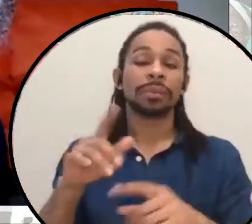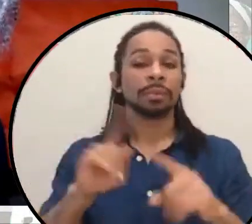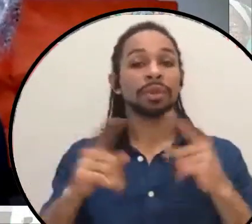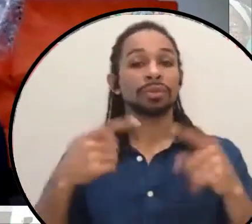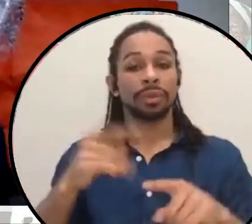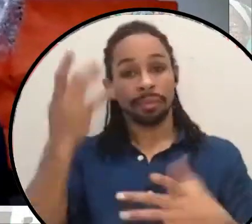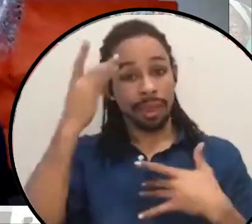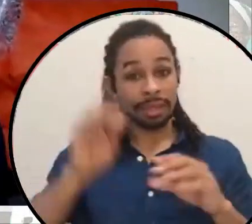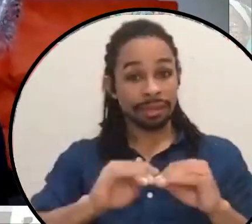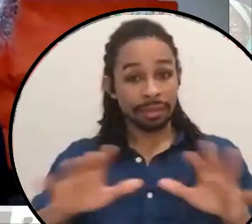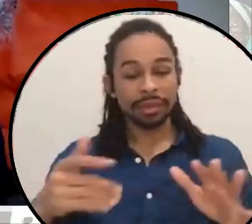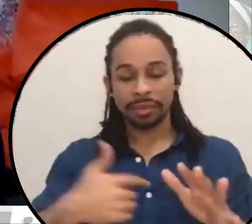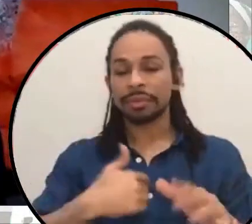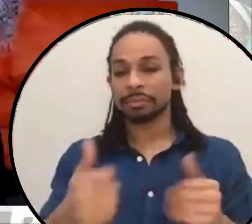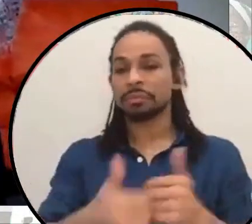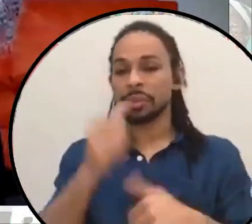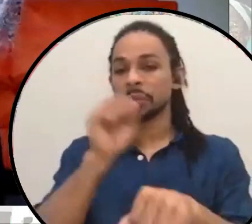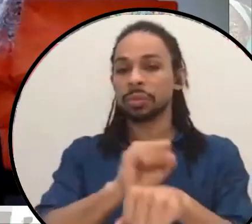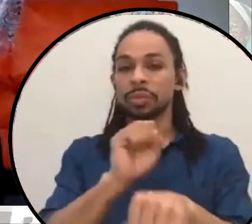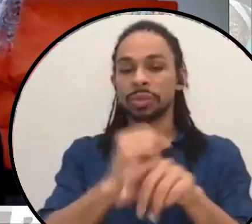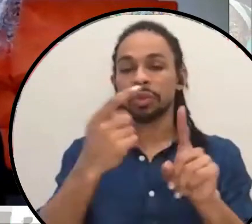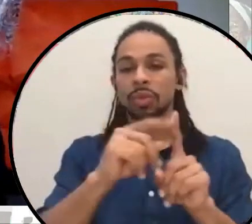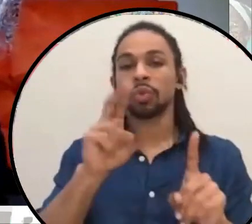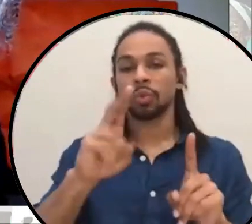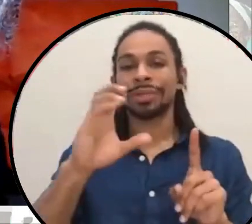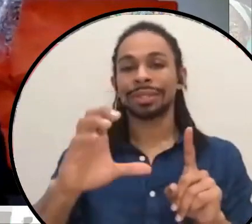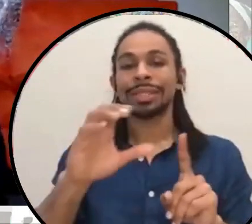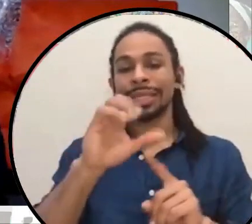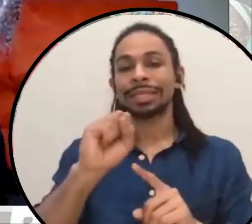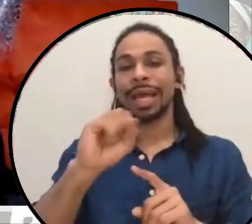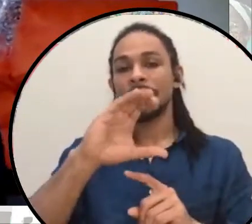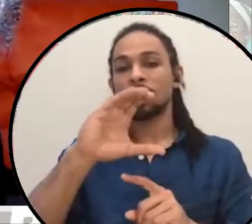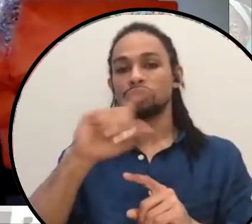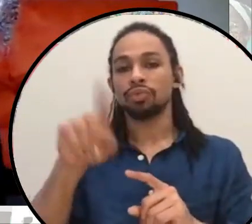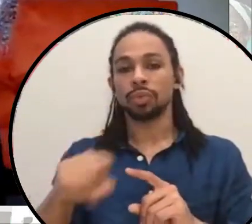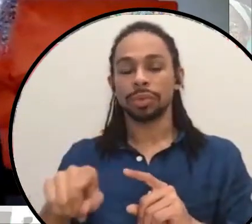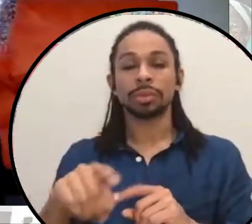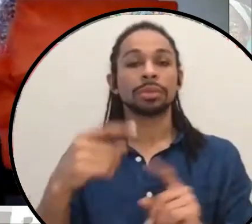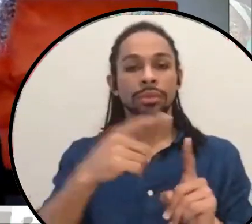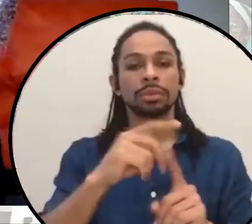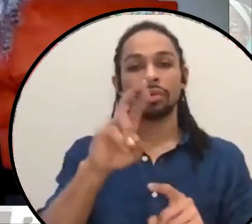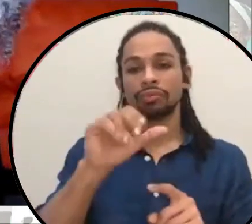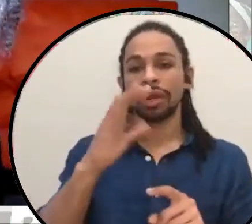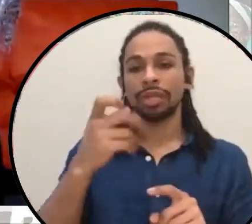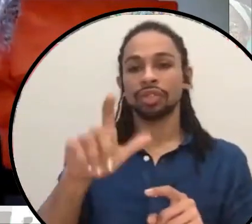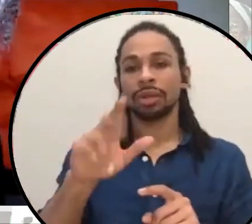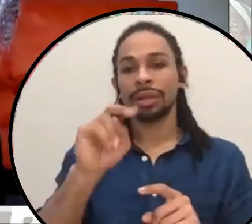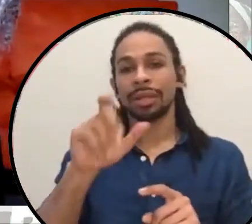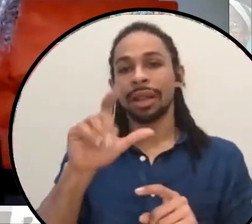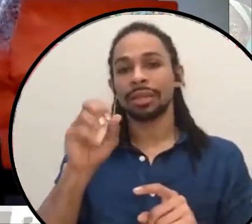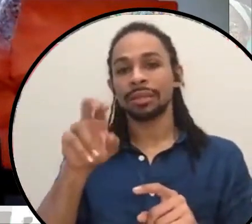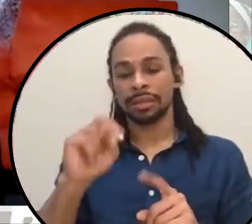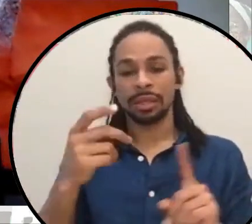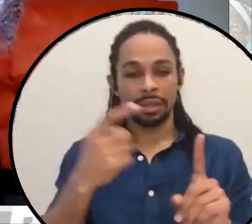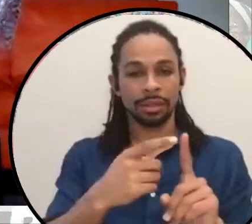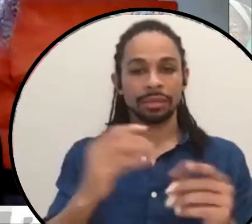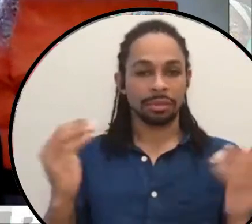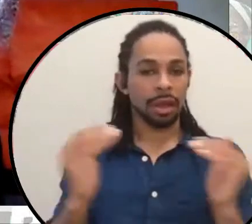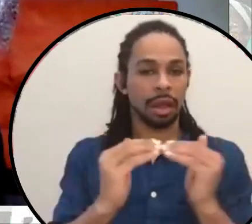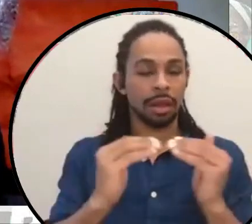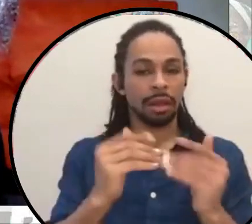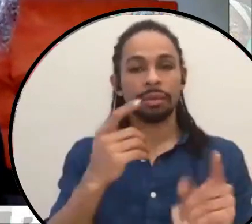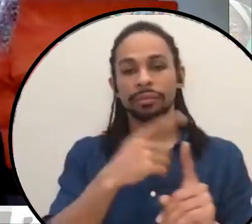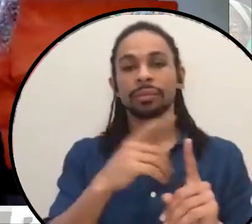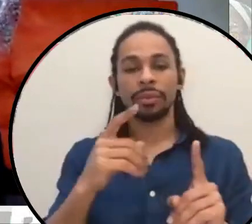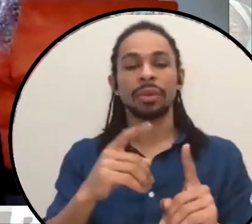with a colleague at UC Santa Cruz, Rachel Nelson, on a series of webinars, uh, called Visualizing